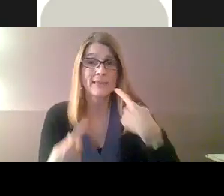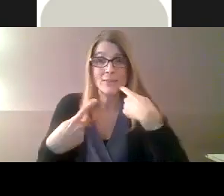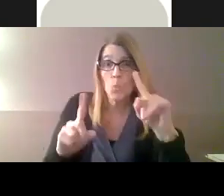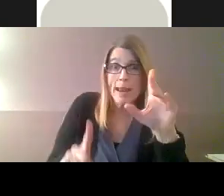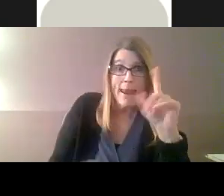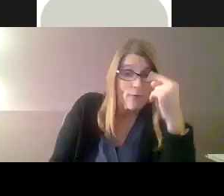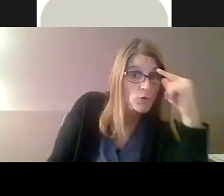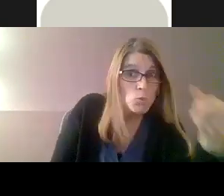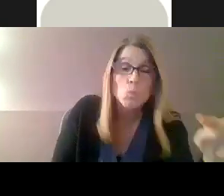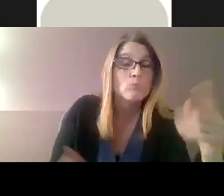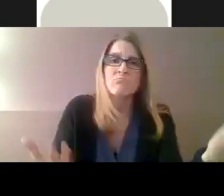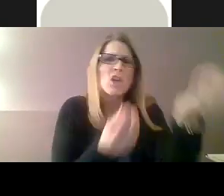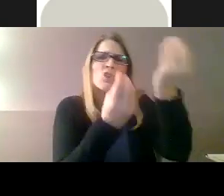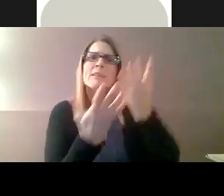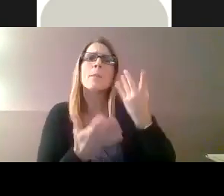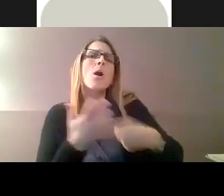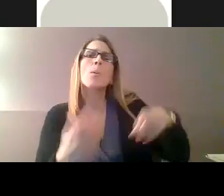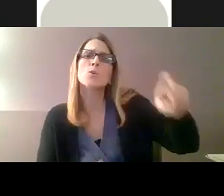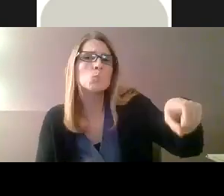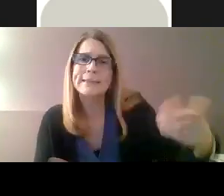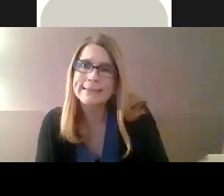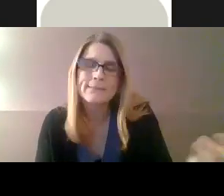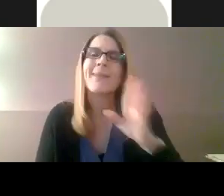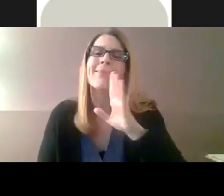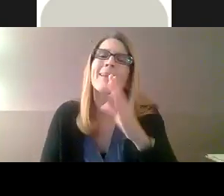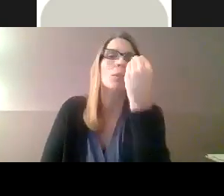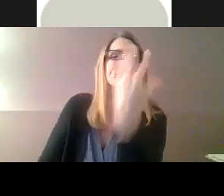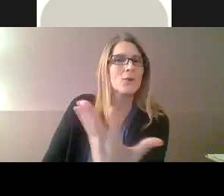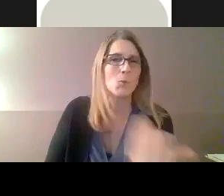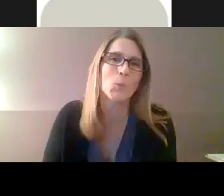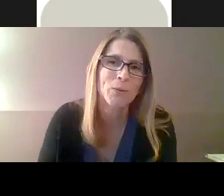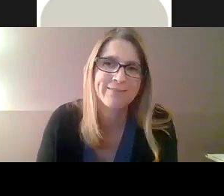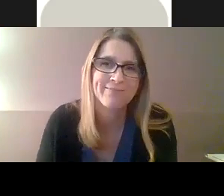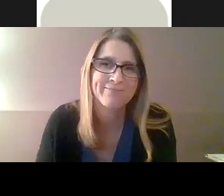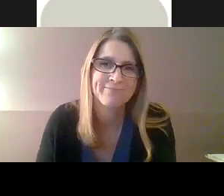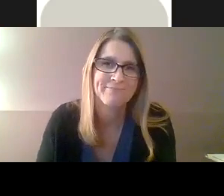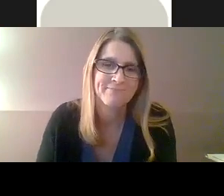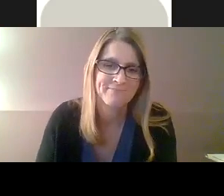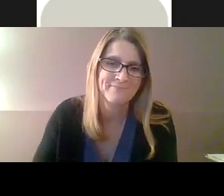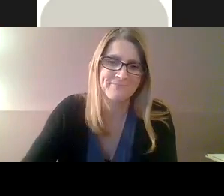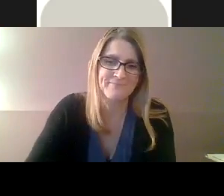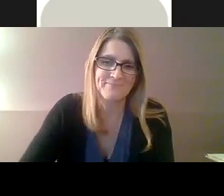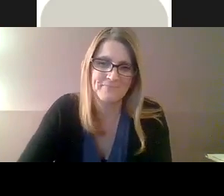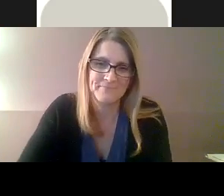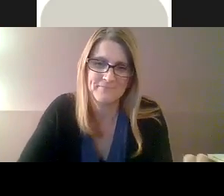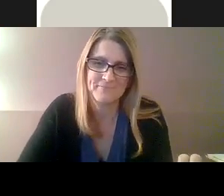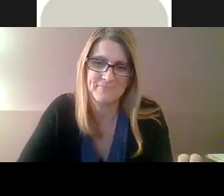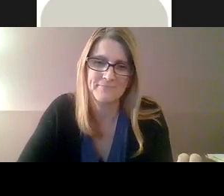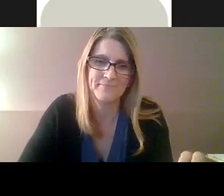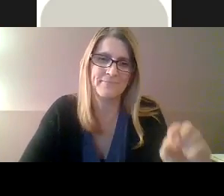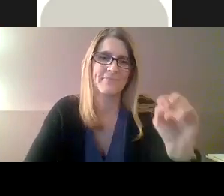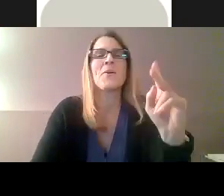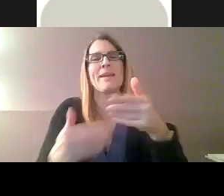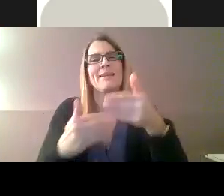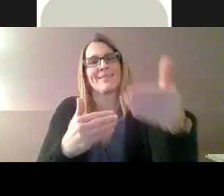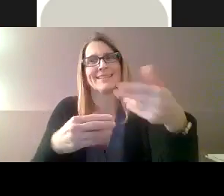You definitely can ask the deaf individual and say, is this working for you? Is this okay? Do I need to stand over here? How's the communication go?